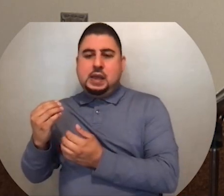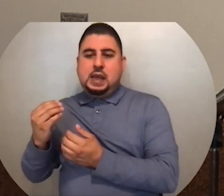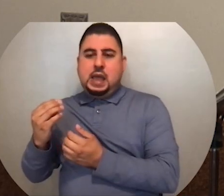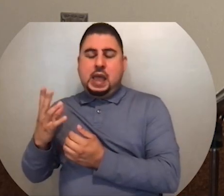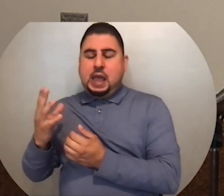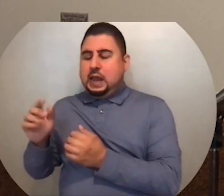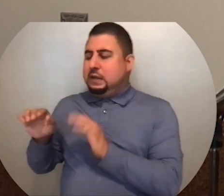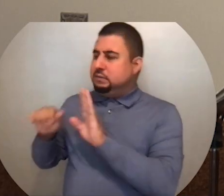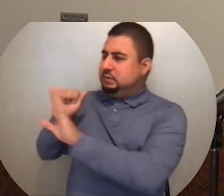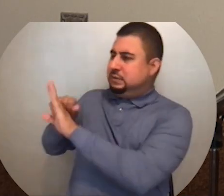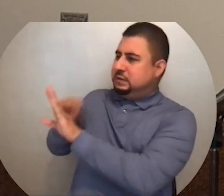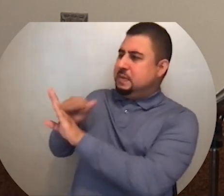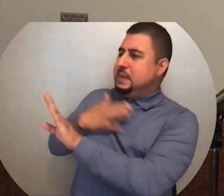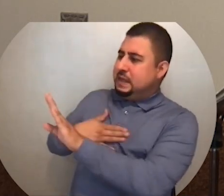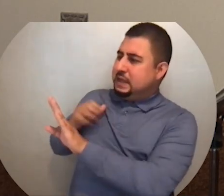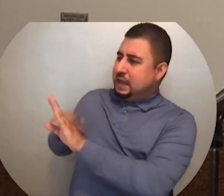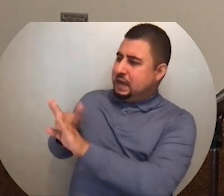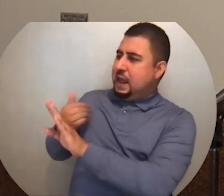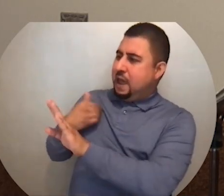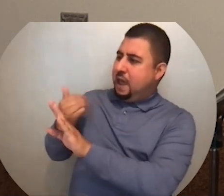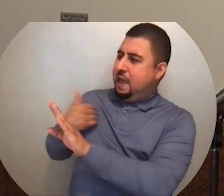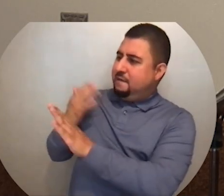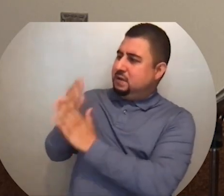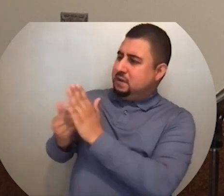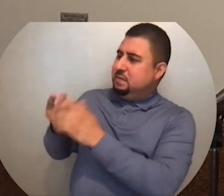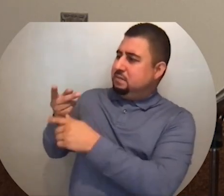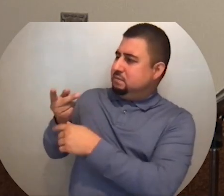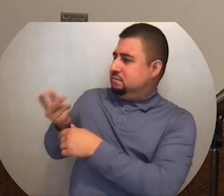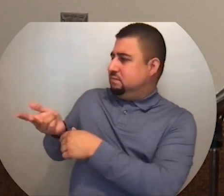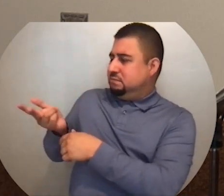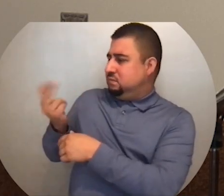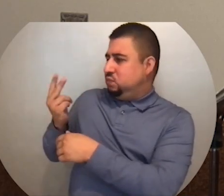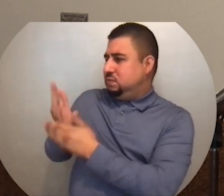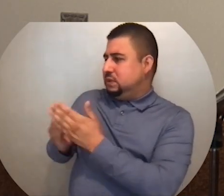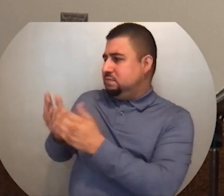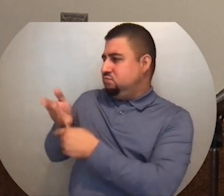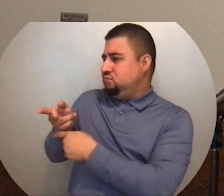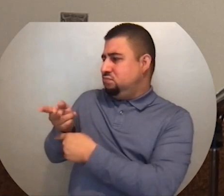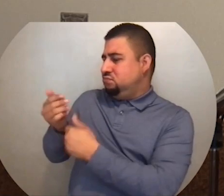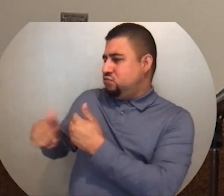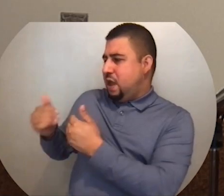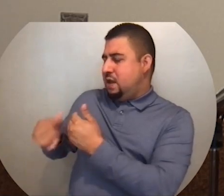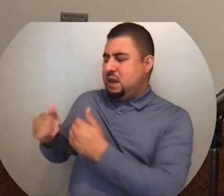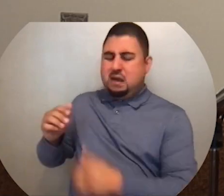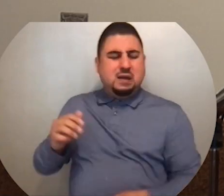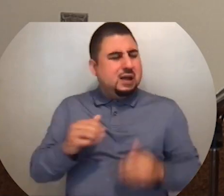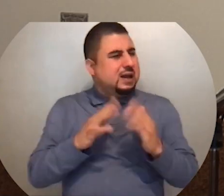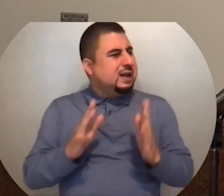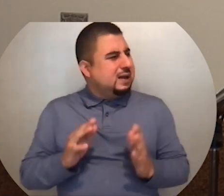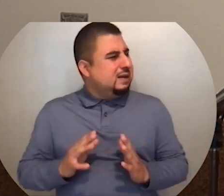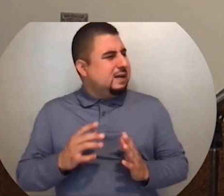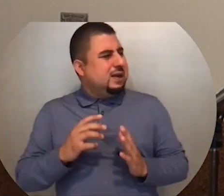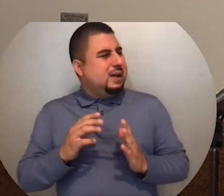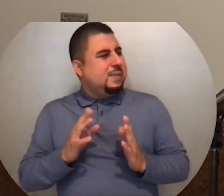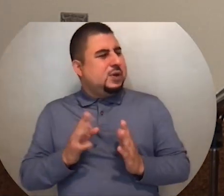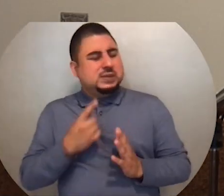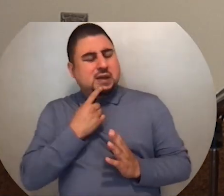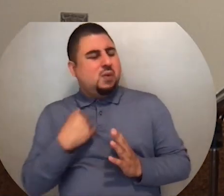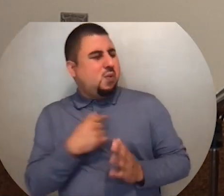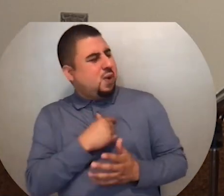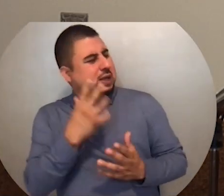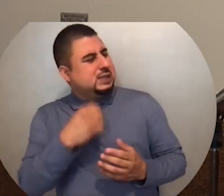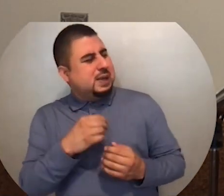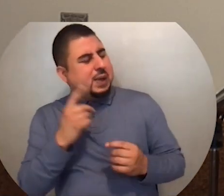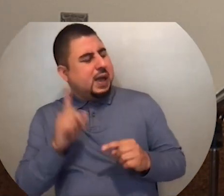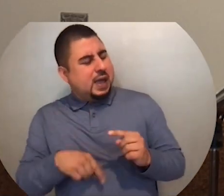says, you know, please, could I have, I loaned just a few loaves of bread, and the neighbor's like, we're all in bed. You know,